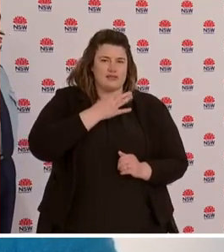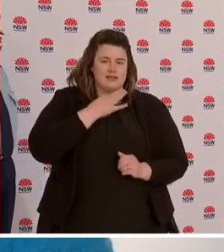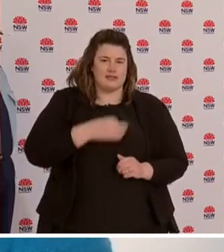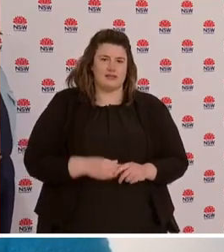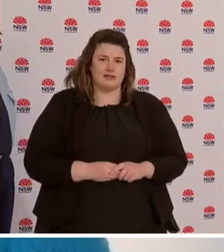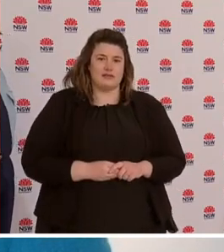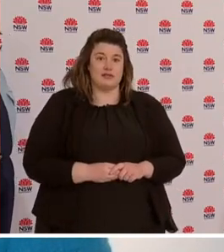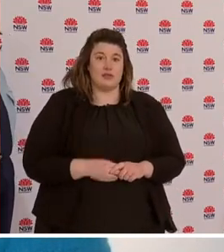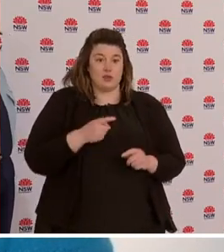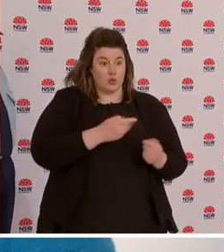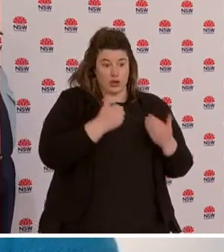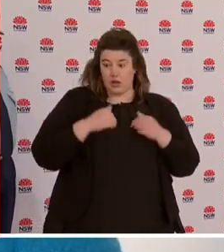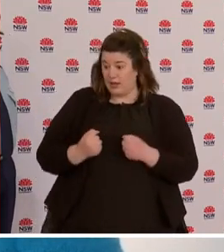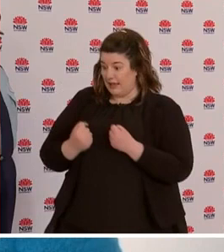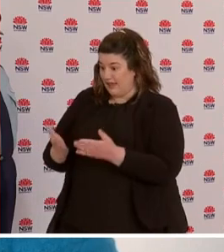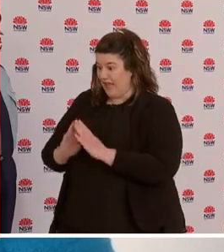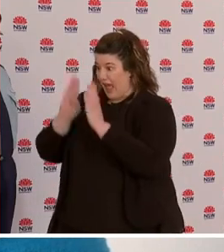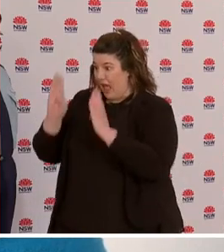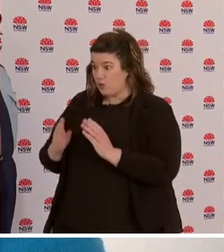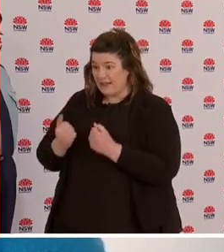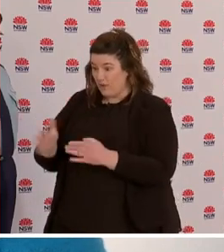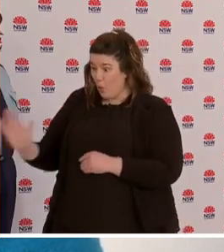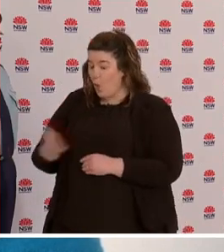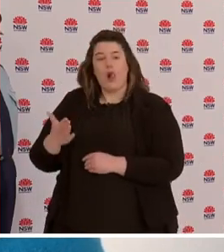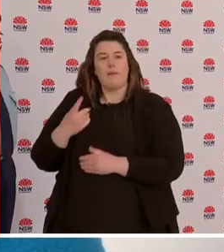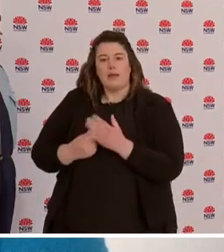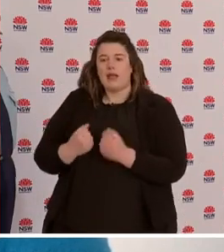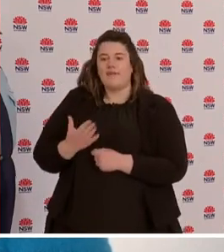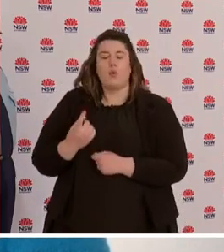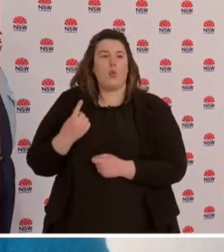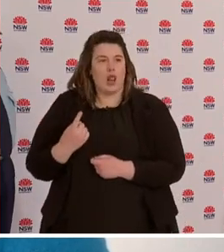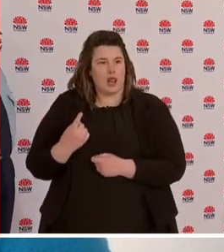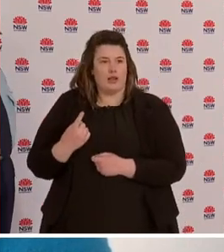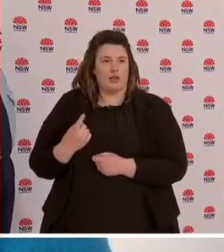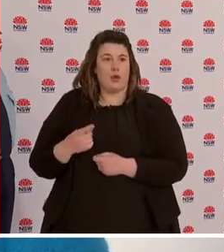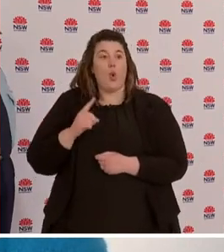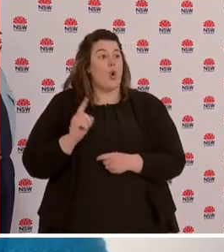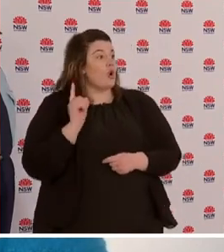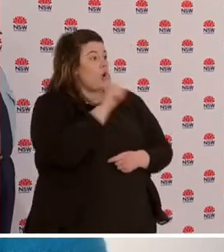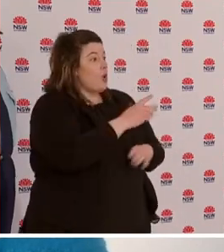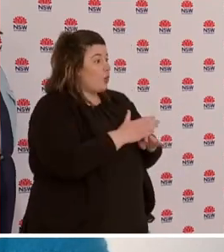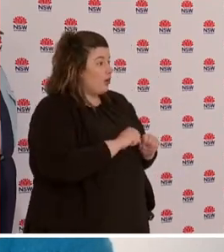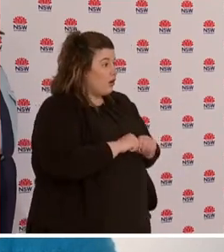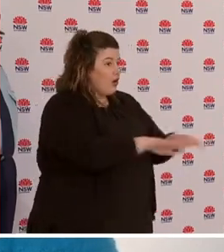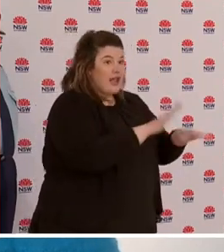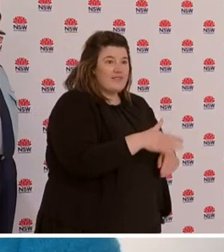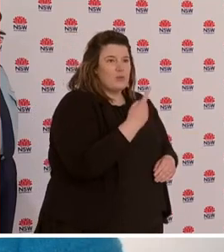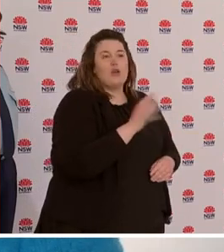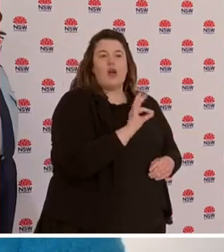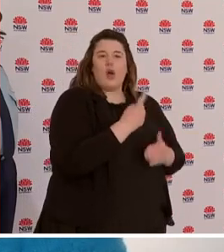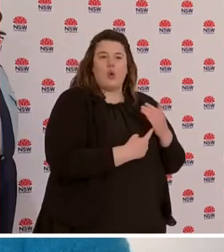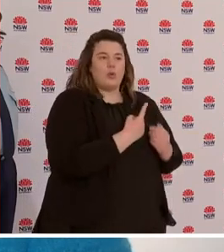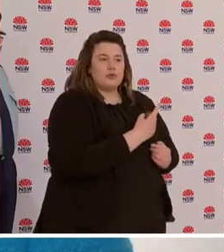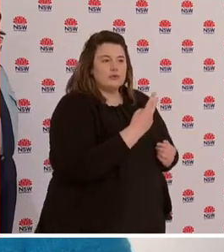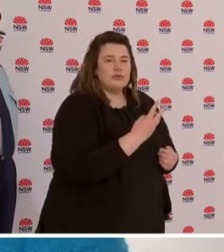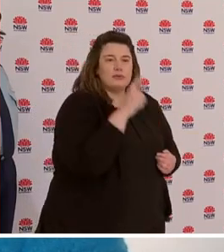whole household, you may only affect a few people. Or instead of infecting your entire workplace, you may only infect a few people if you have at least one